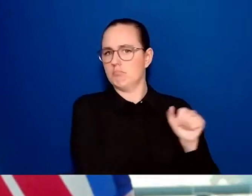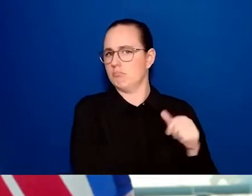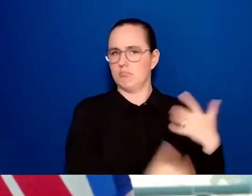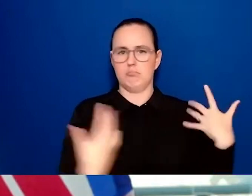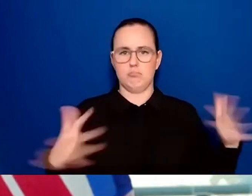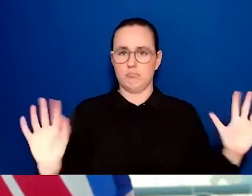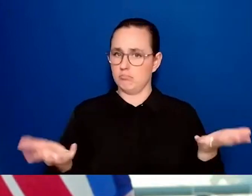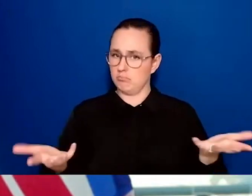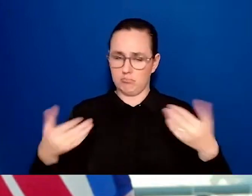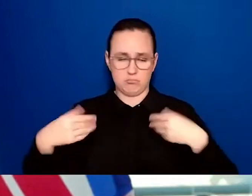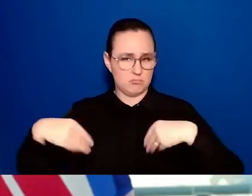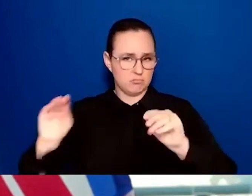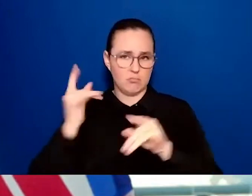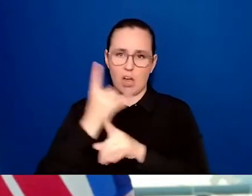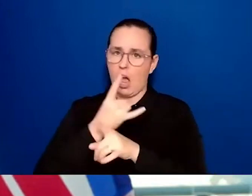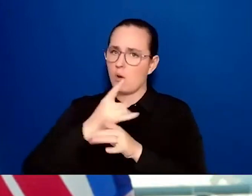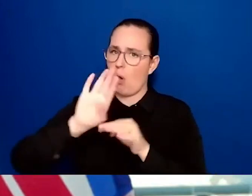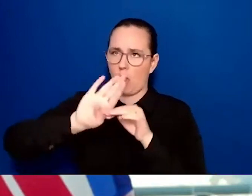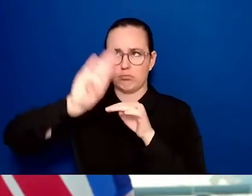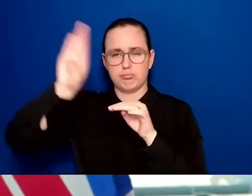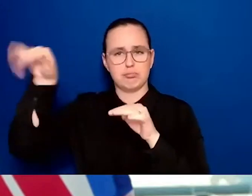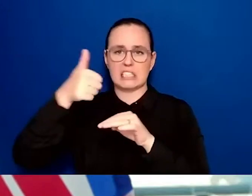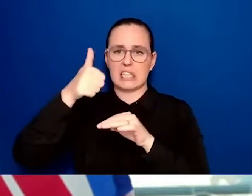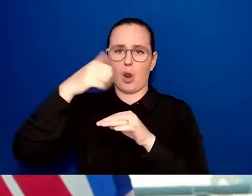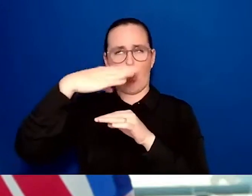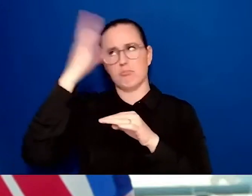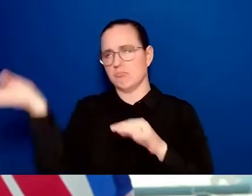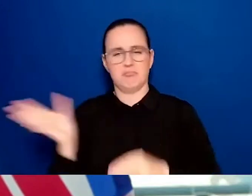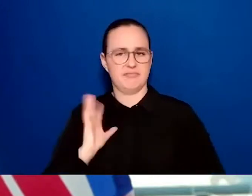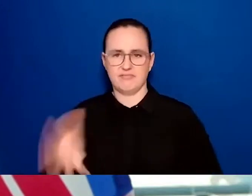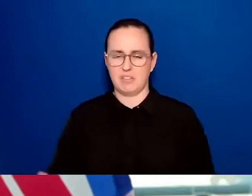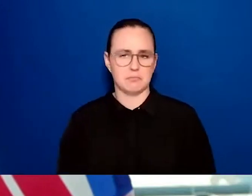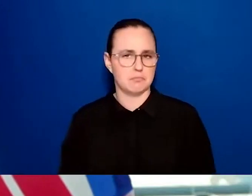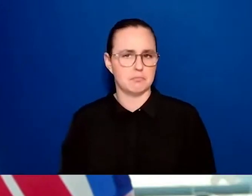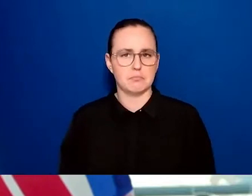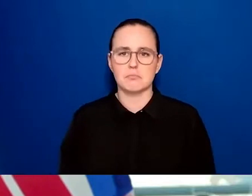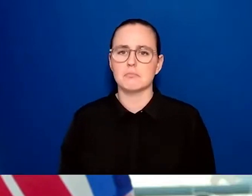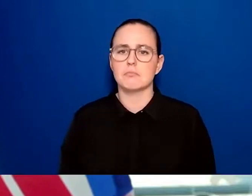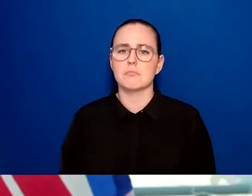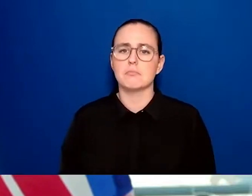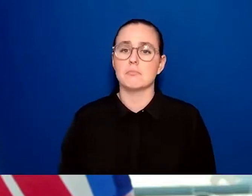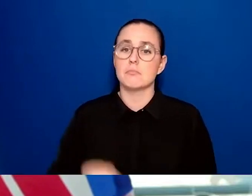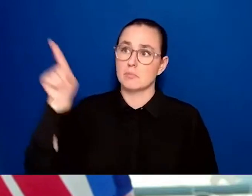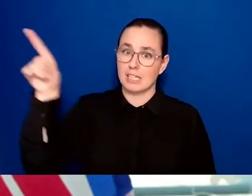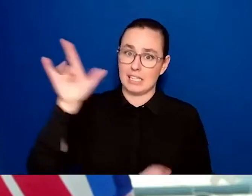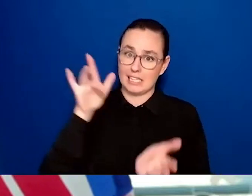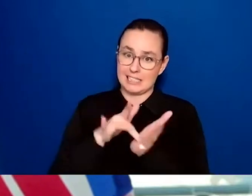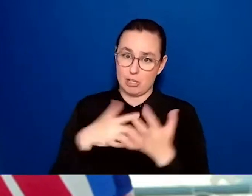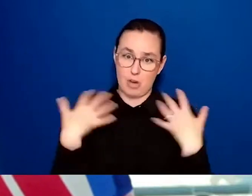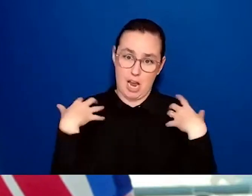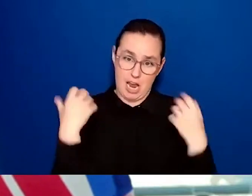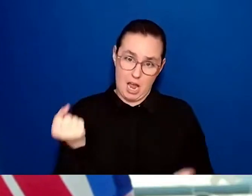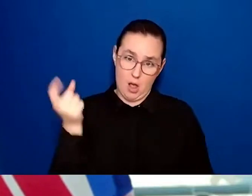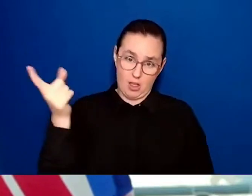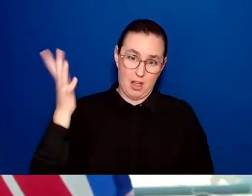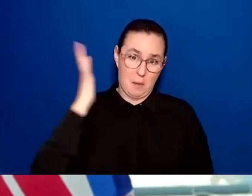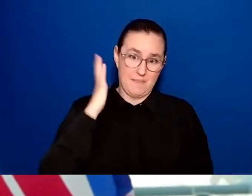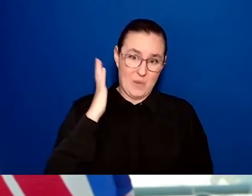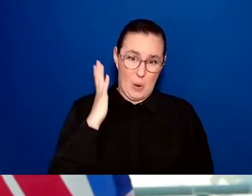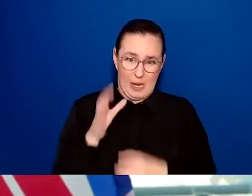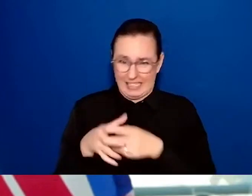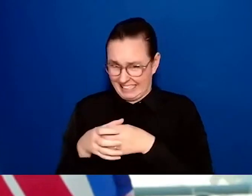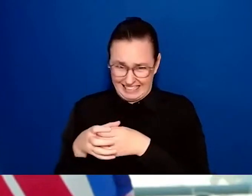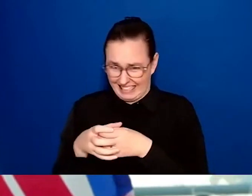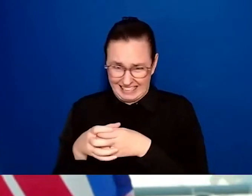so all of the revisions to the orders in interior health to align with the VC vaccine card